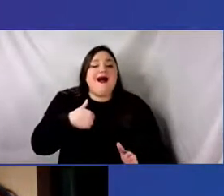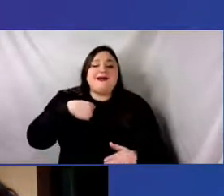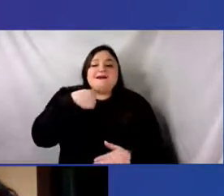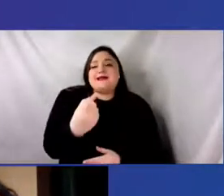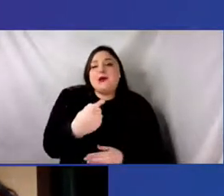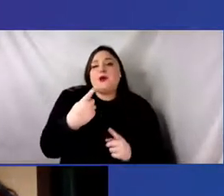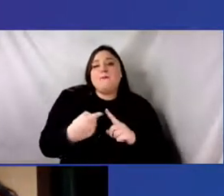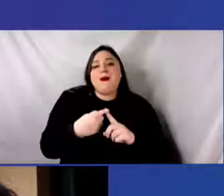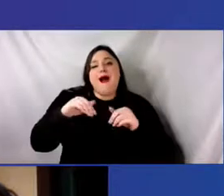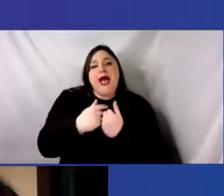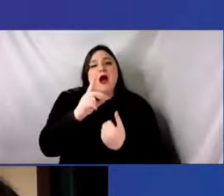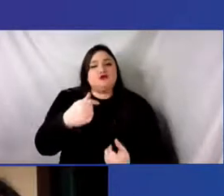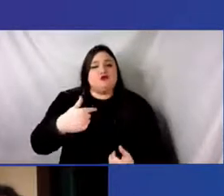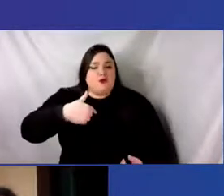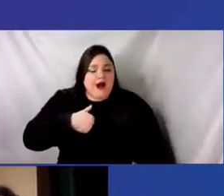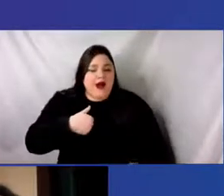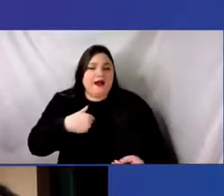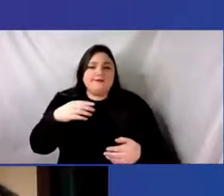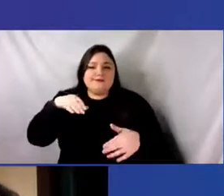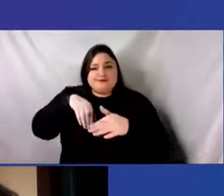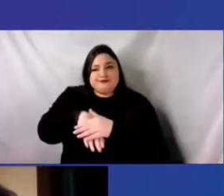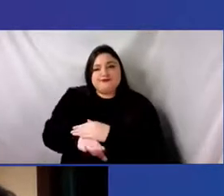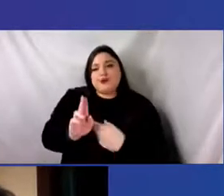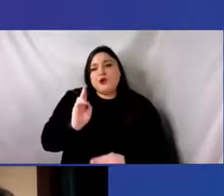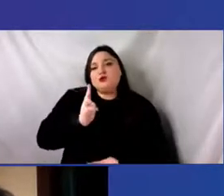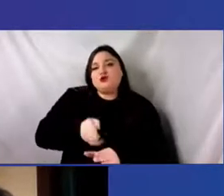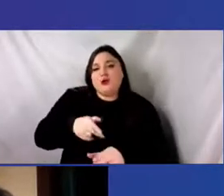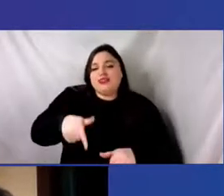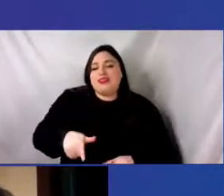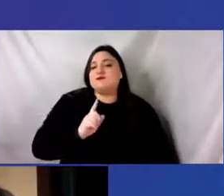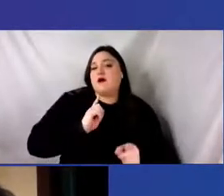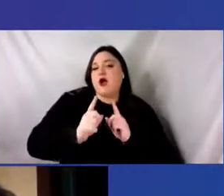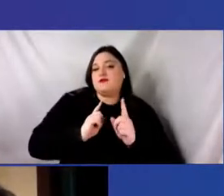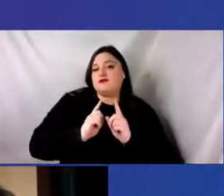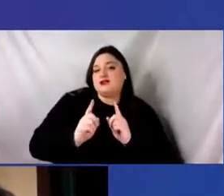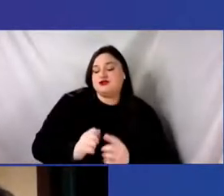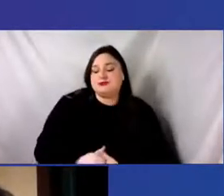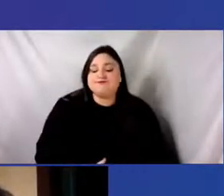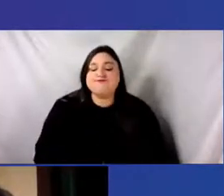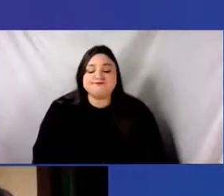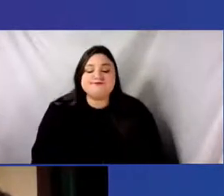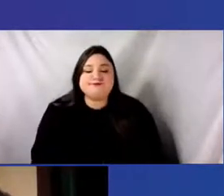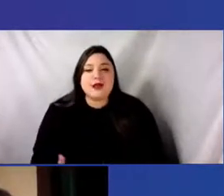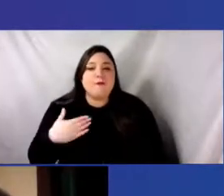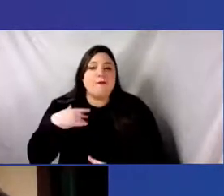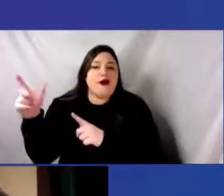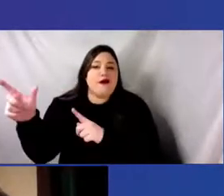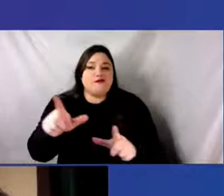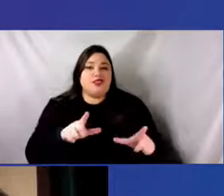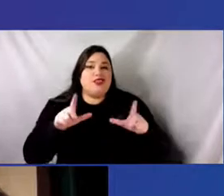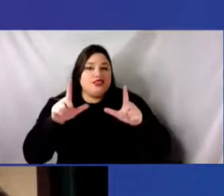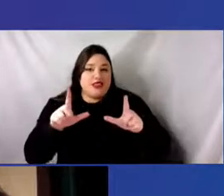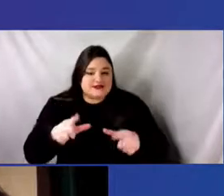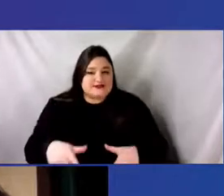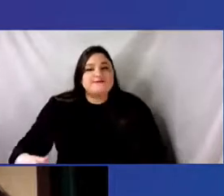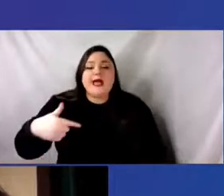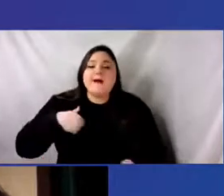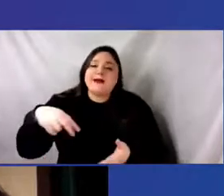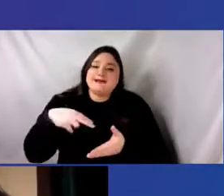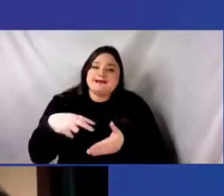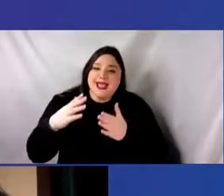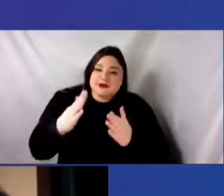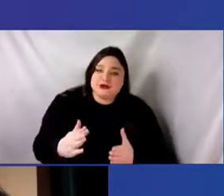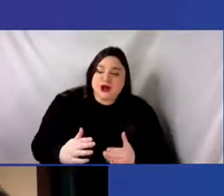I enter the conversation. I am an artist, a performer, and I work as an